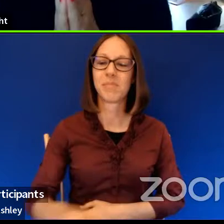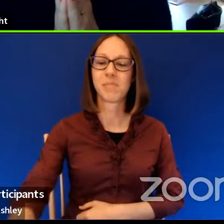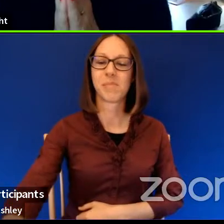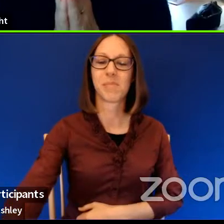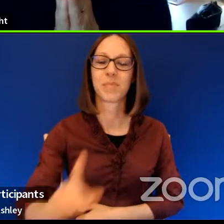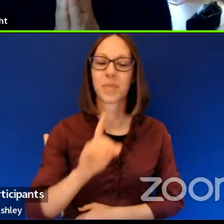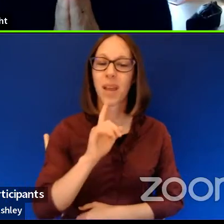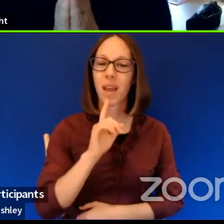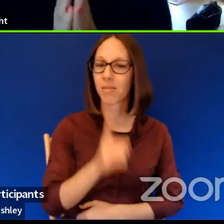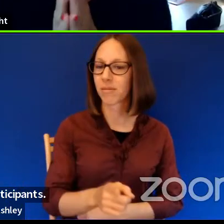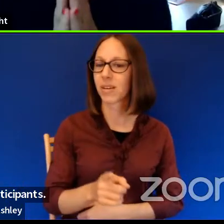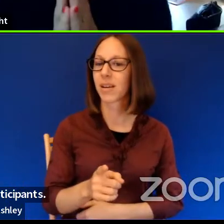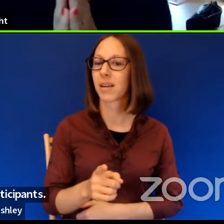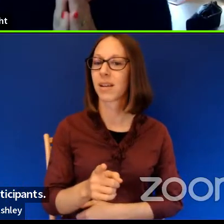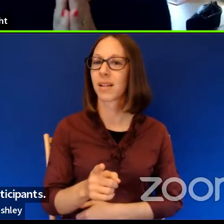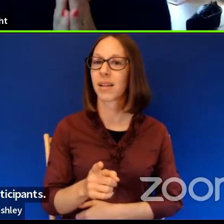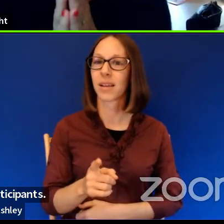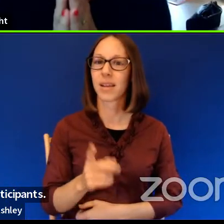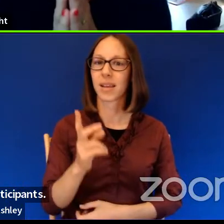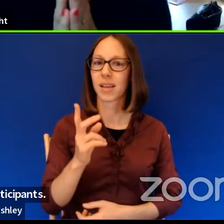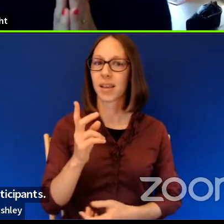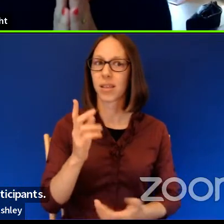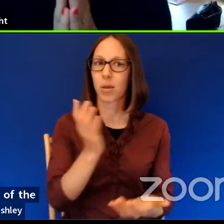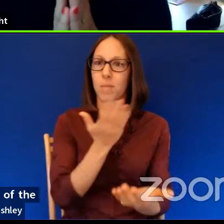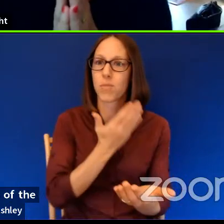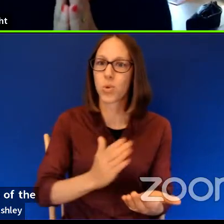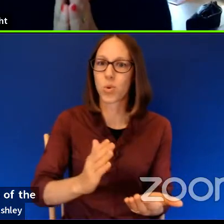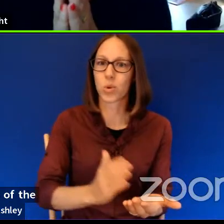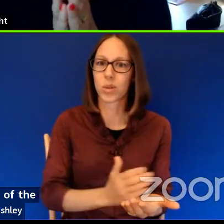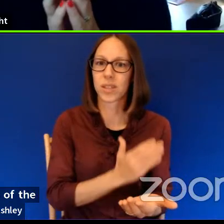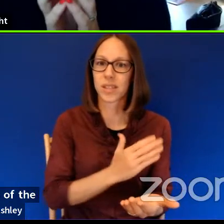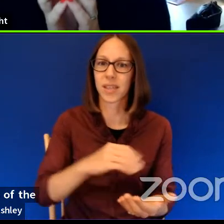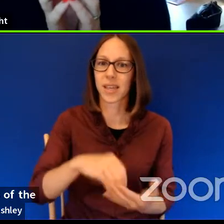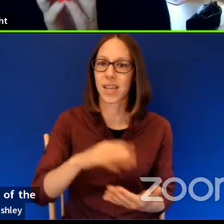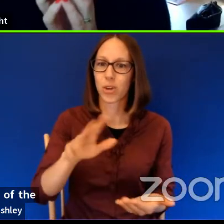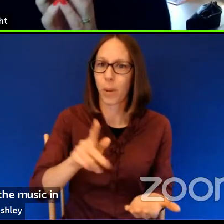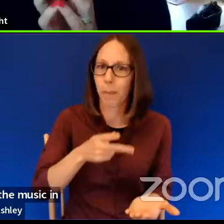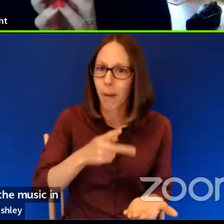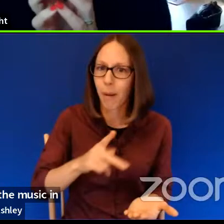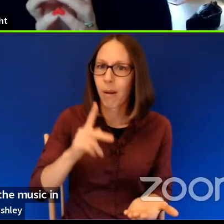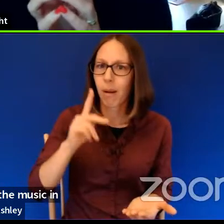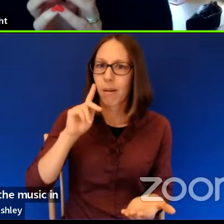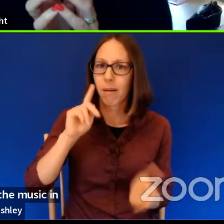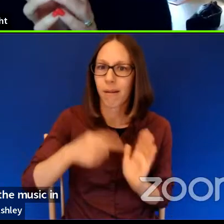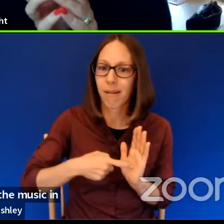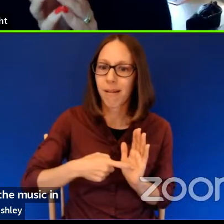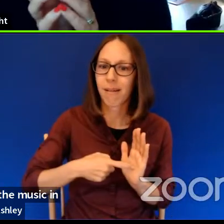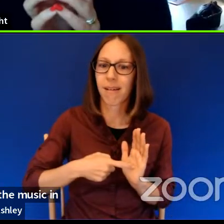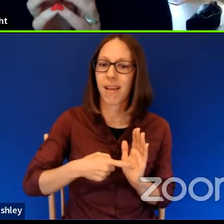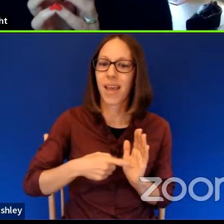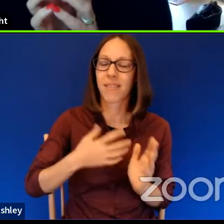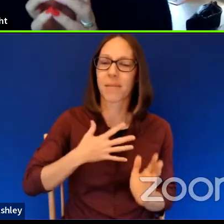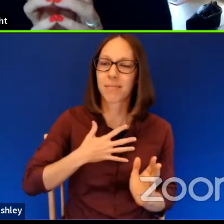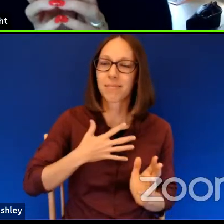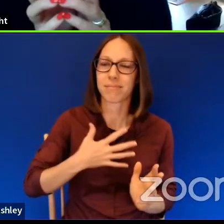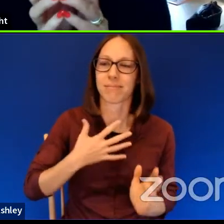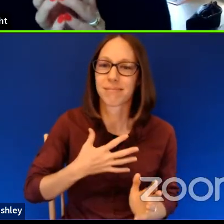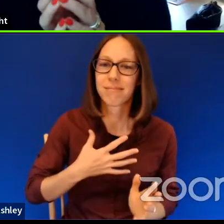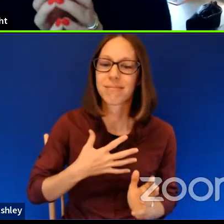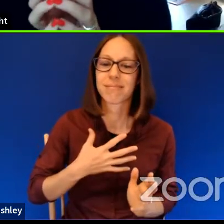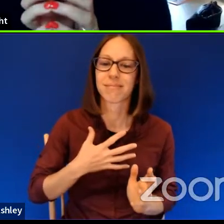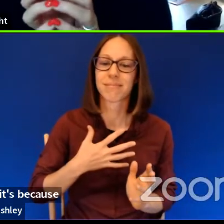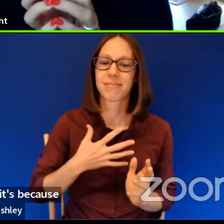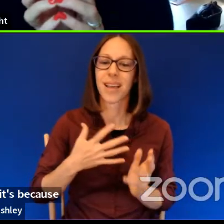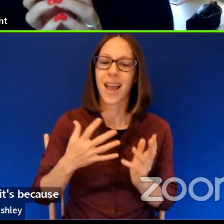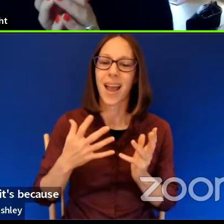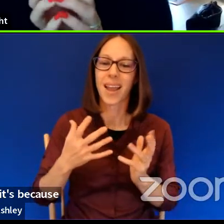conscious of the music in your poems, and so I just want to say that if I stutter, it's because I'm, I just